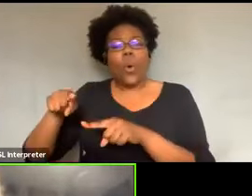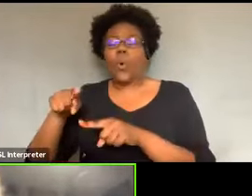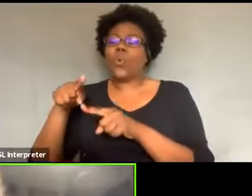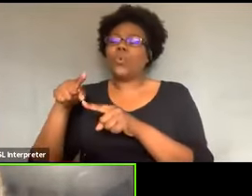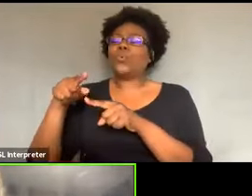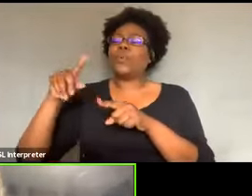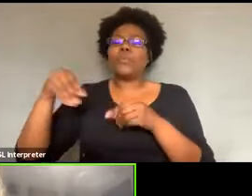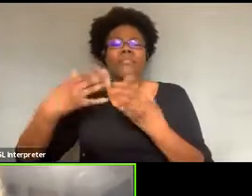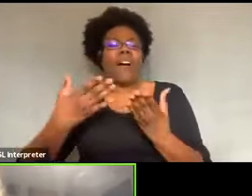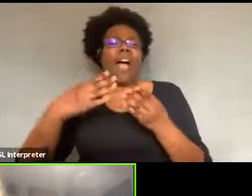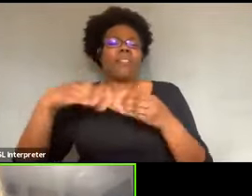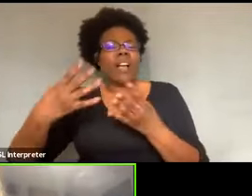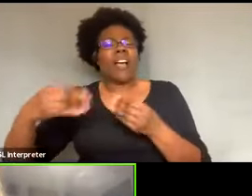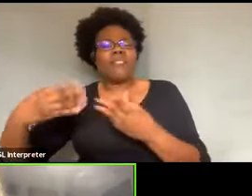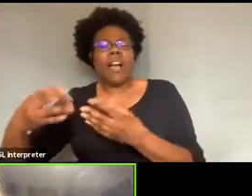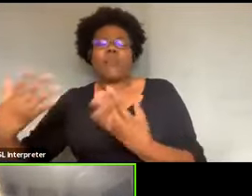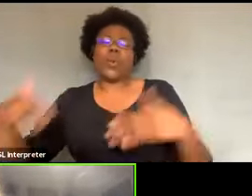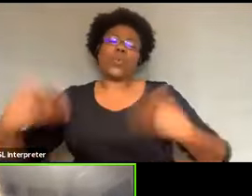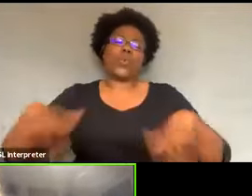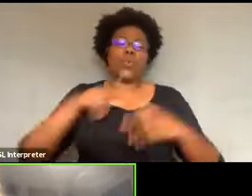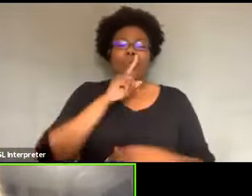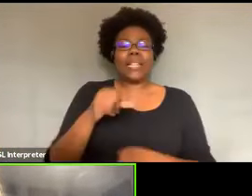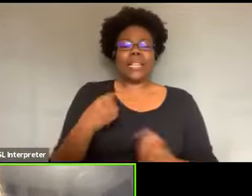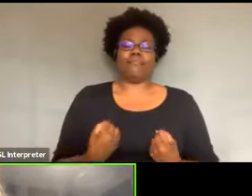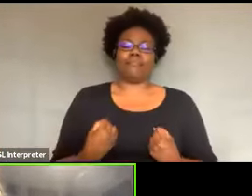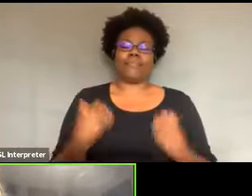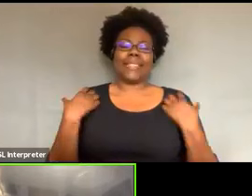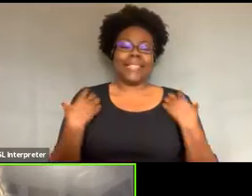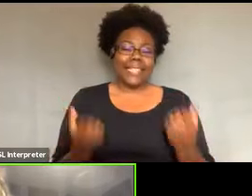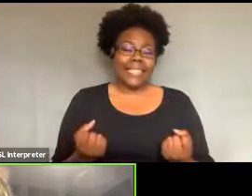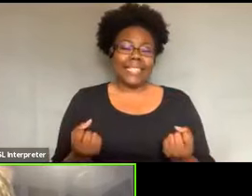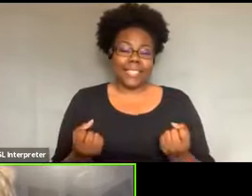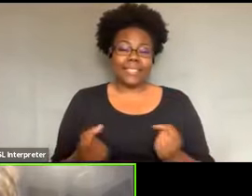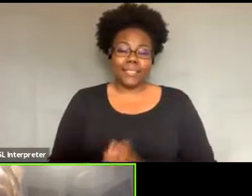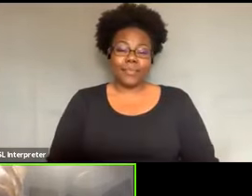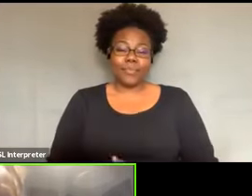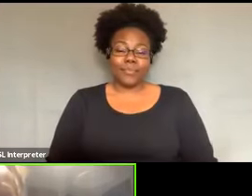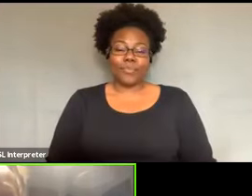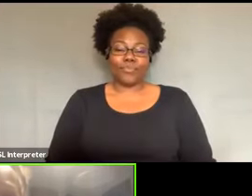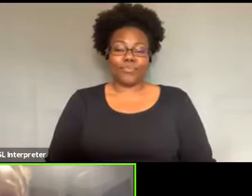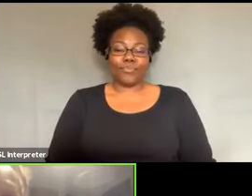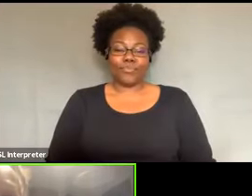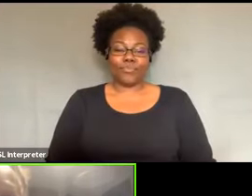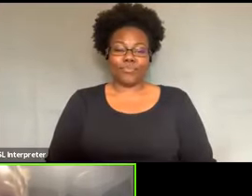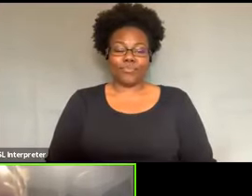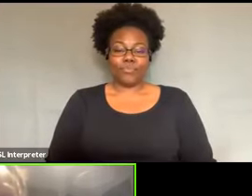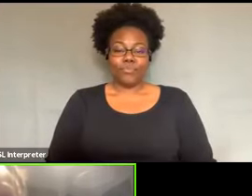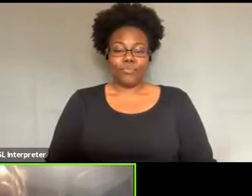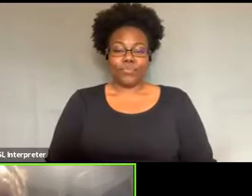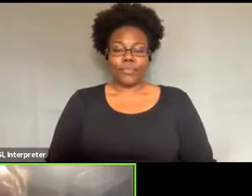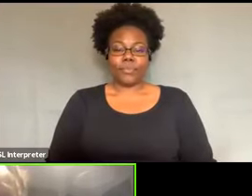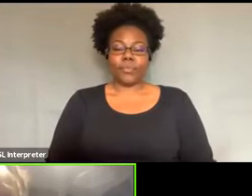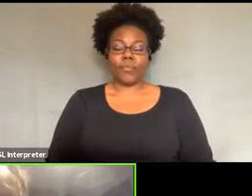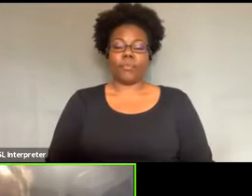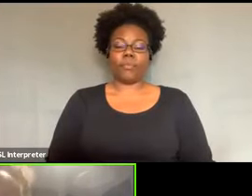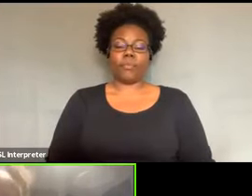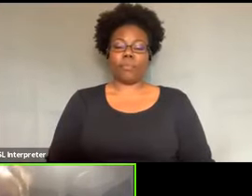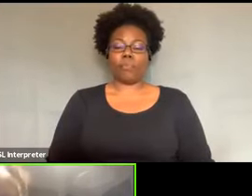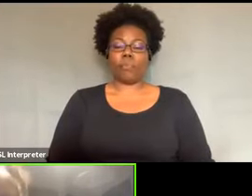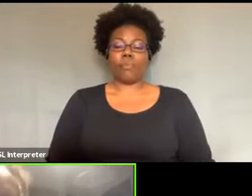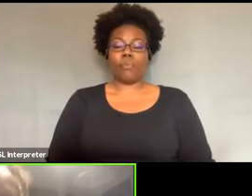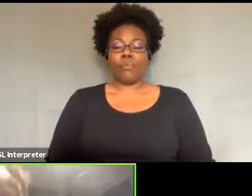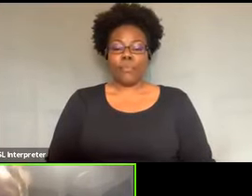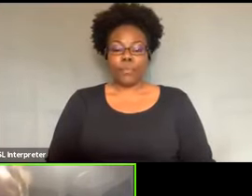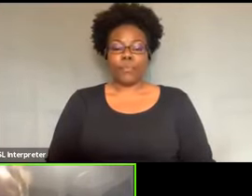young people in our community that, you know, I mean, I just spoke to two of them recently because I